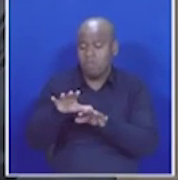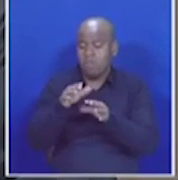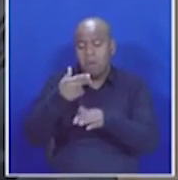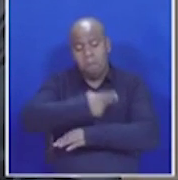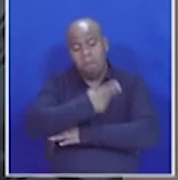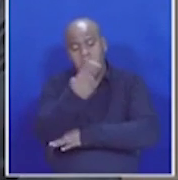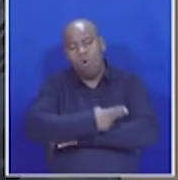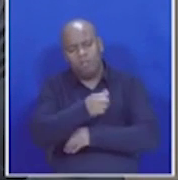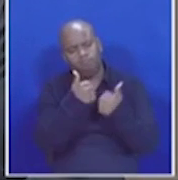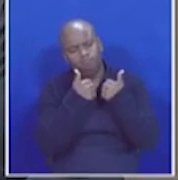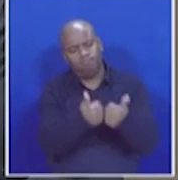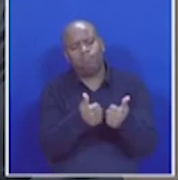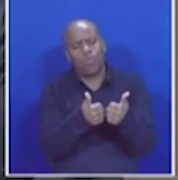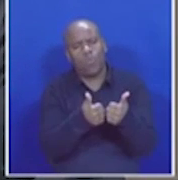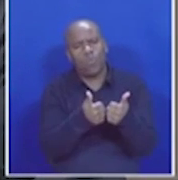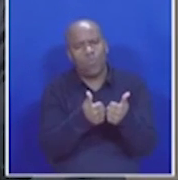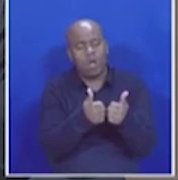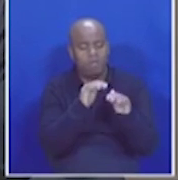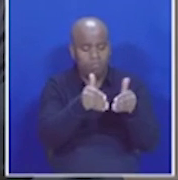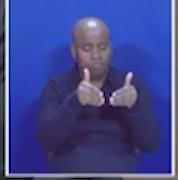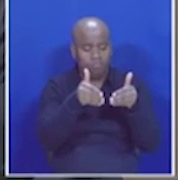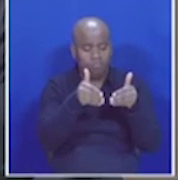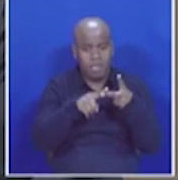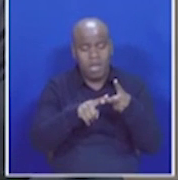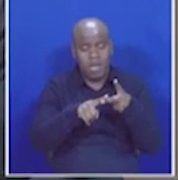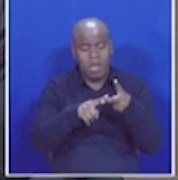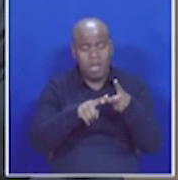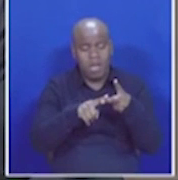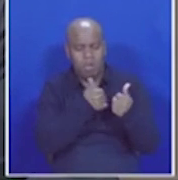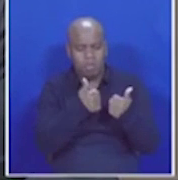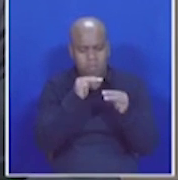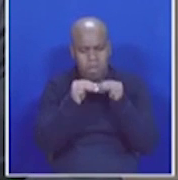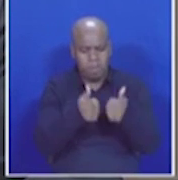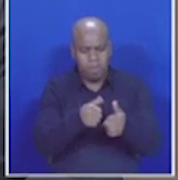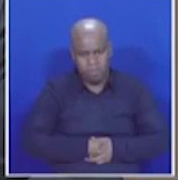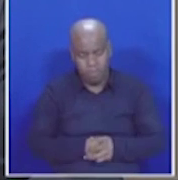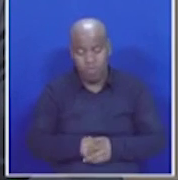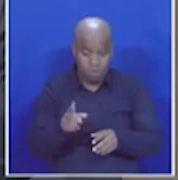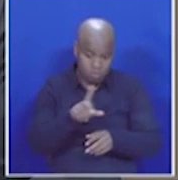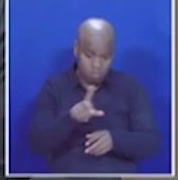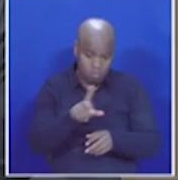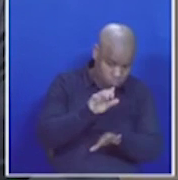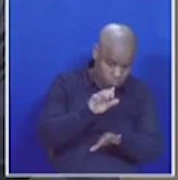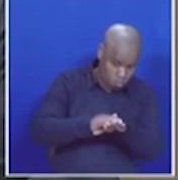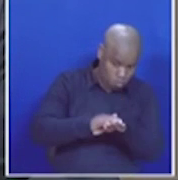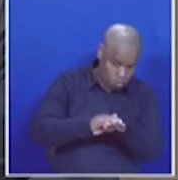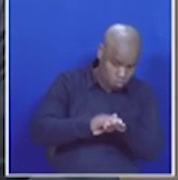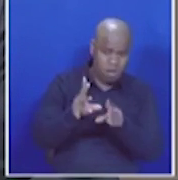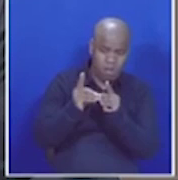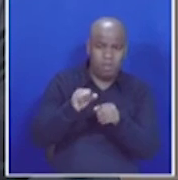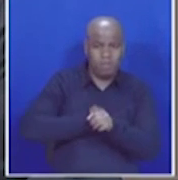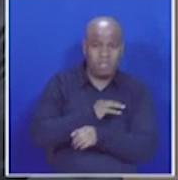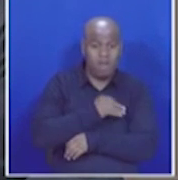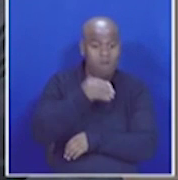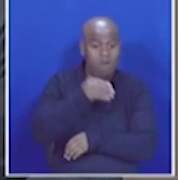are effectively defended, protected, secured, and well-managed. When asked, the Department responded that staff currently